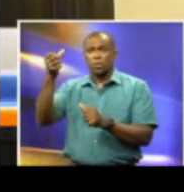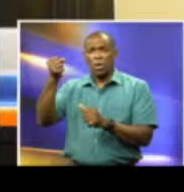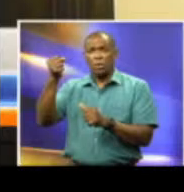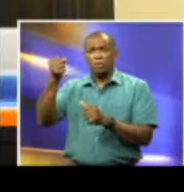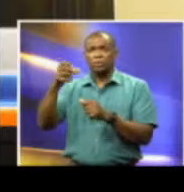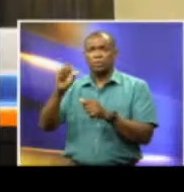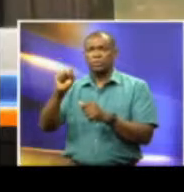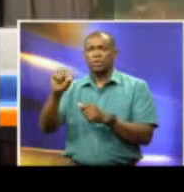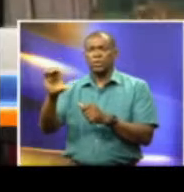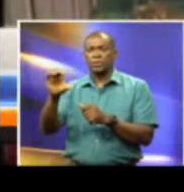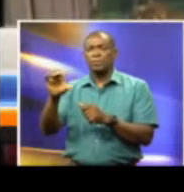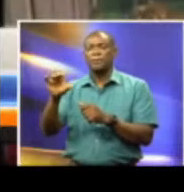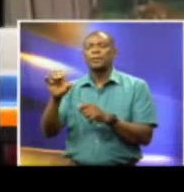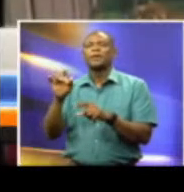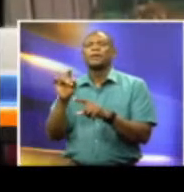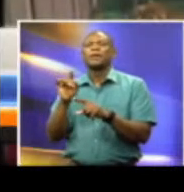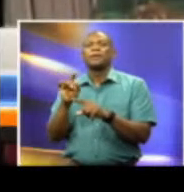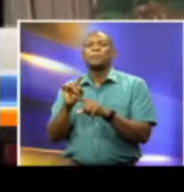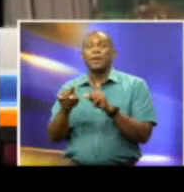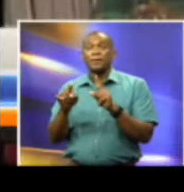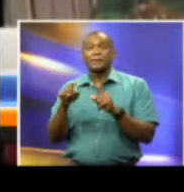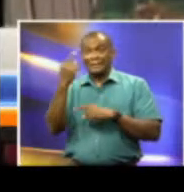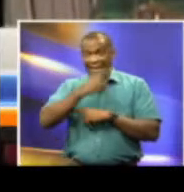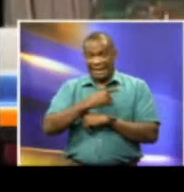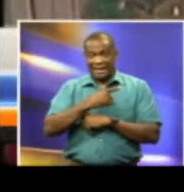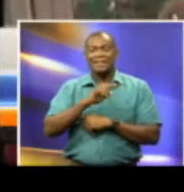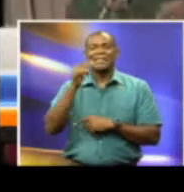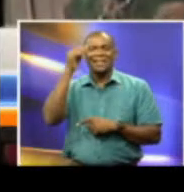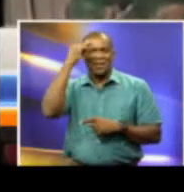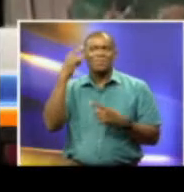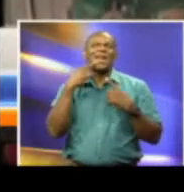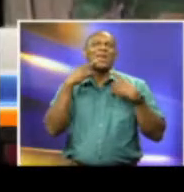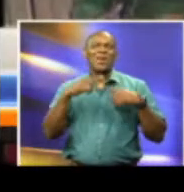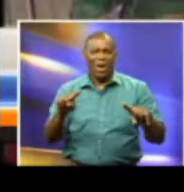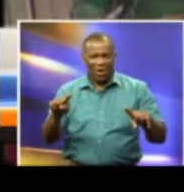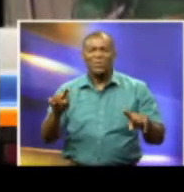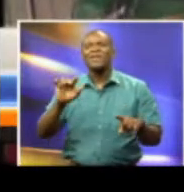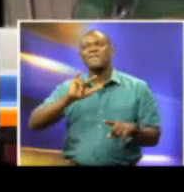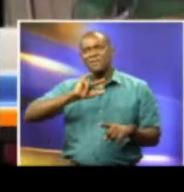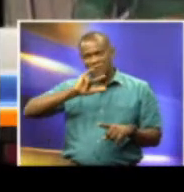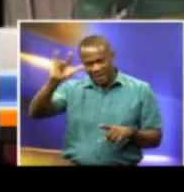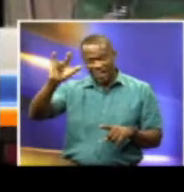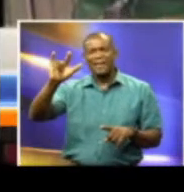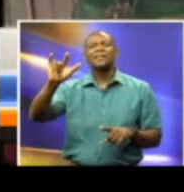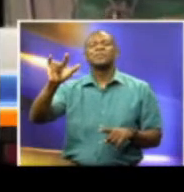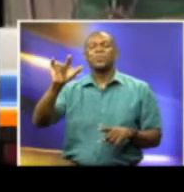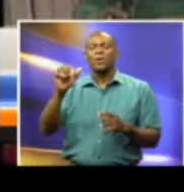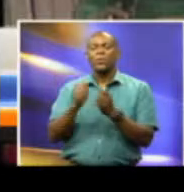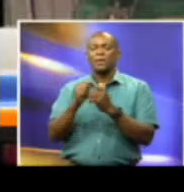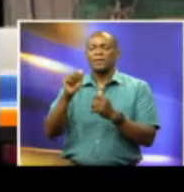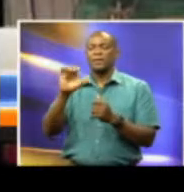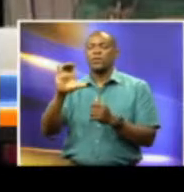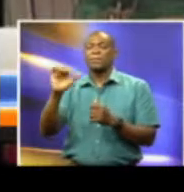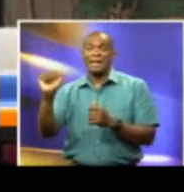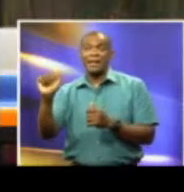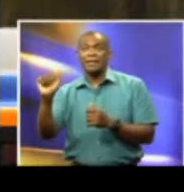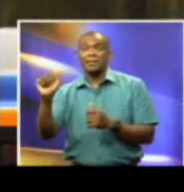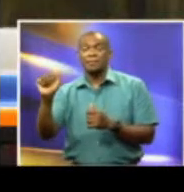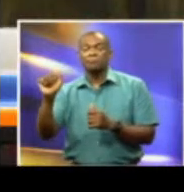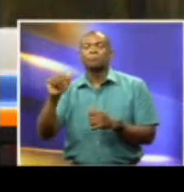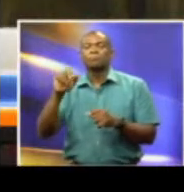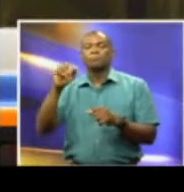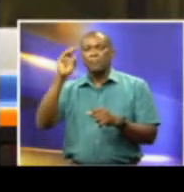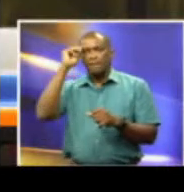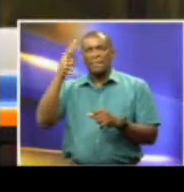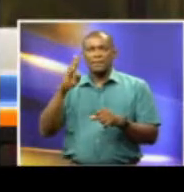a flight for students to return to the U.S. Walcott is therefore waiting on the date for flight arrangements. Minister of National Security, Shio